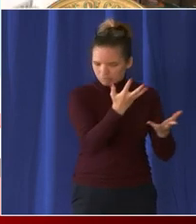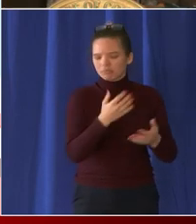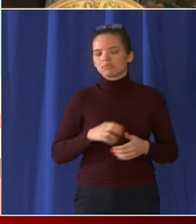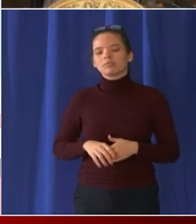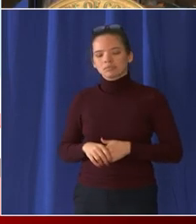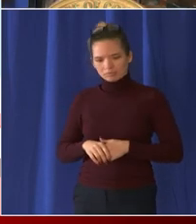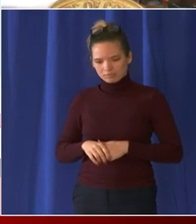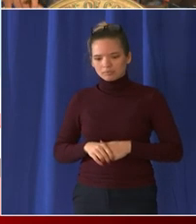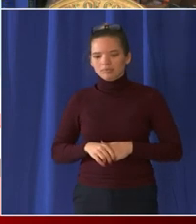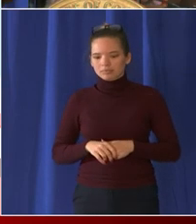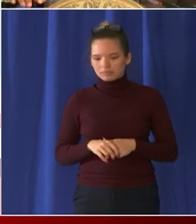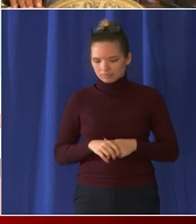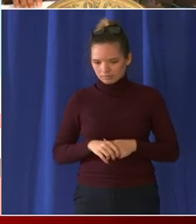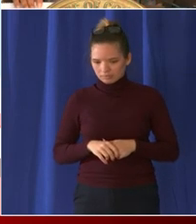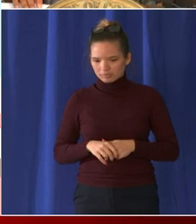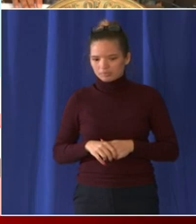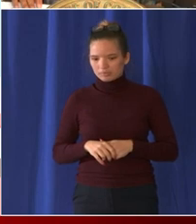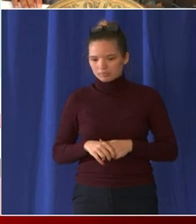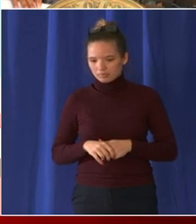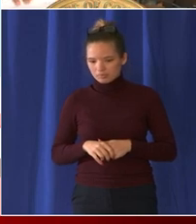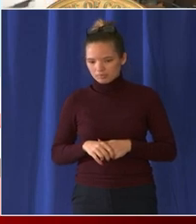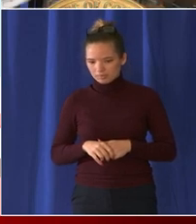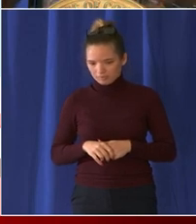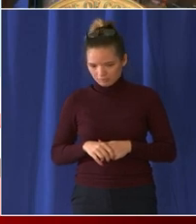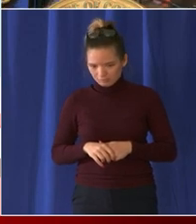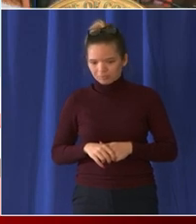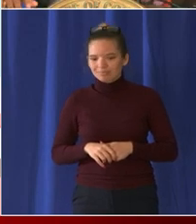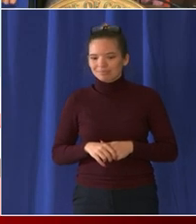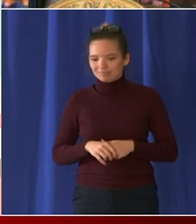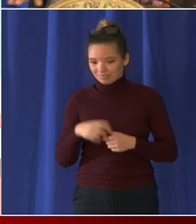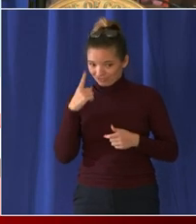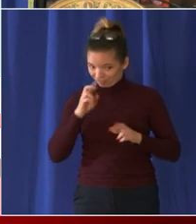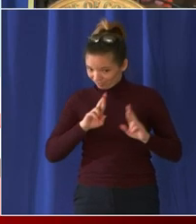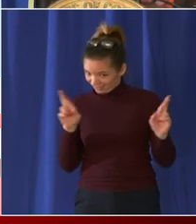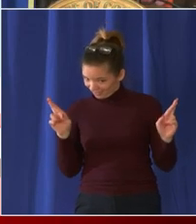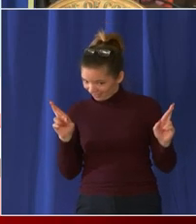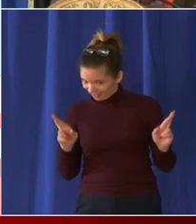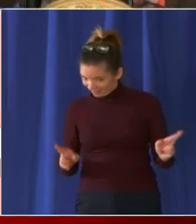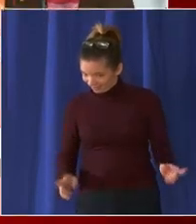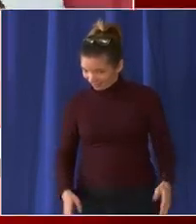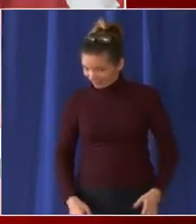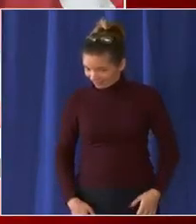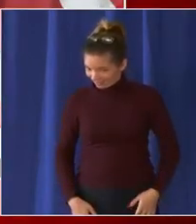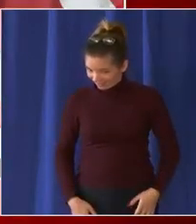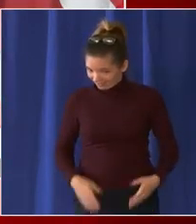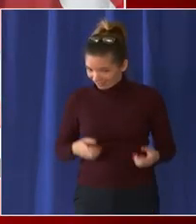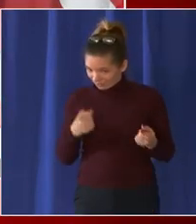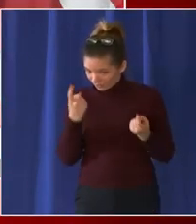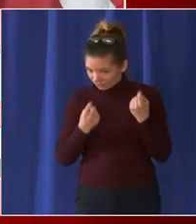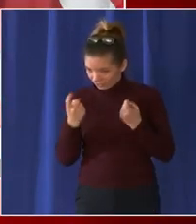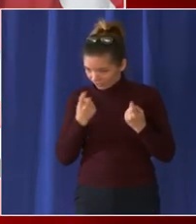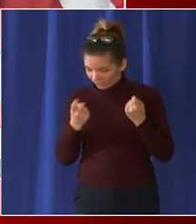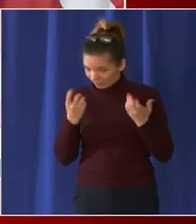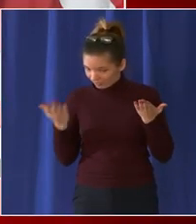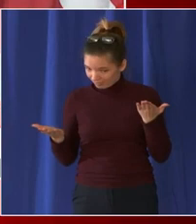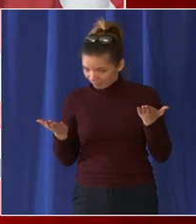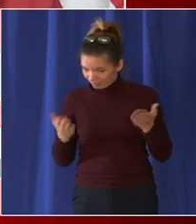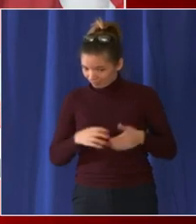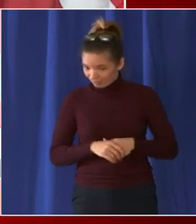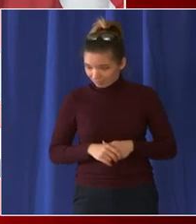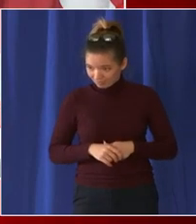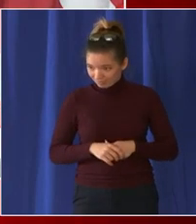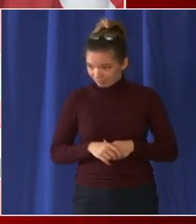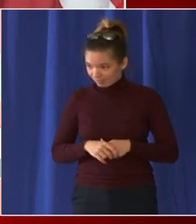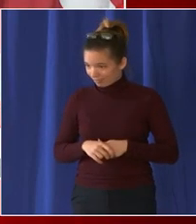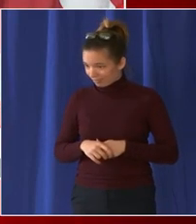questions any questions sam uh senator cruz from